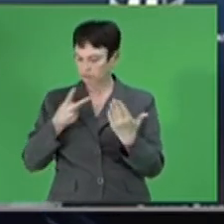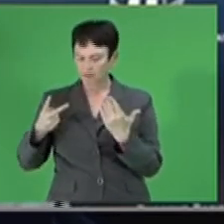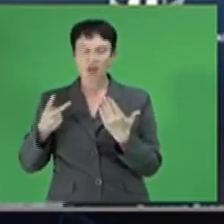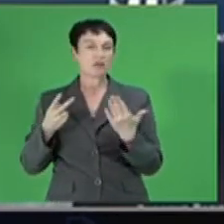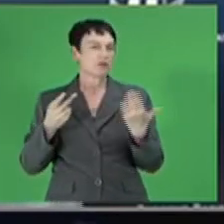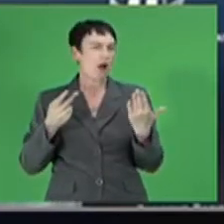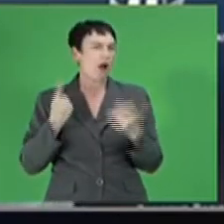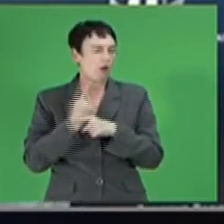the MPC statement. statement. at MPC The